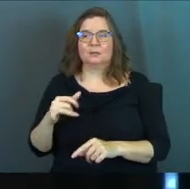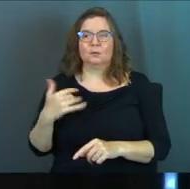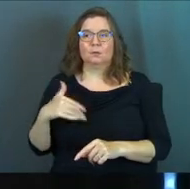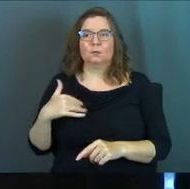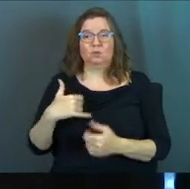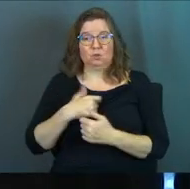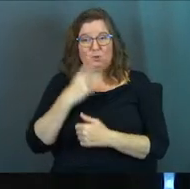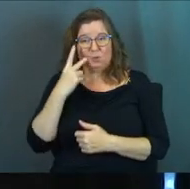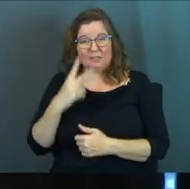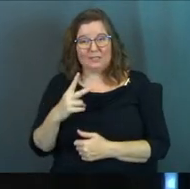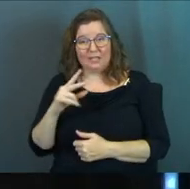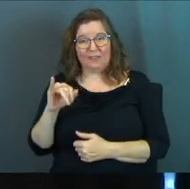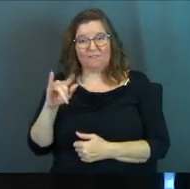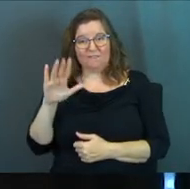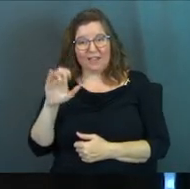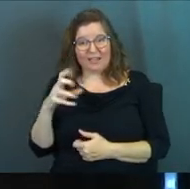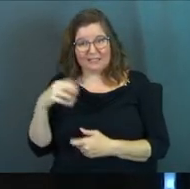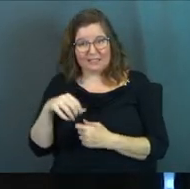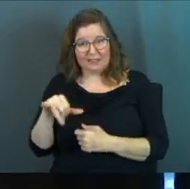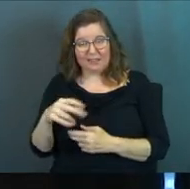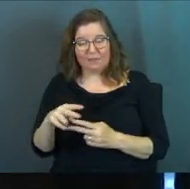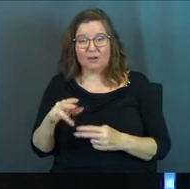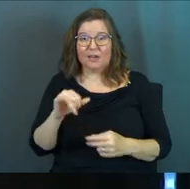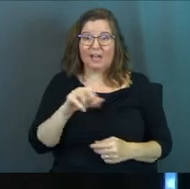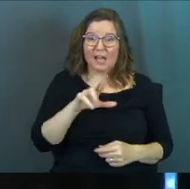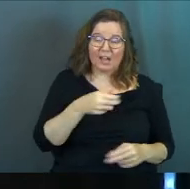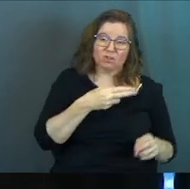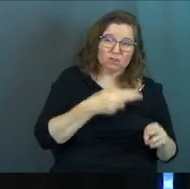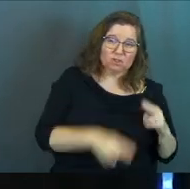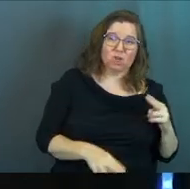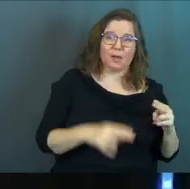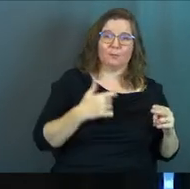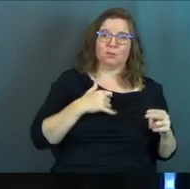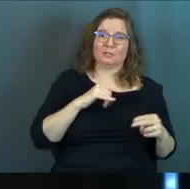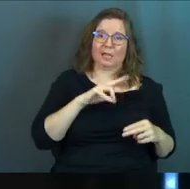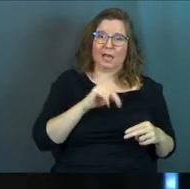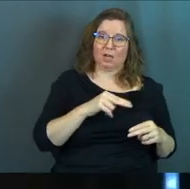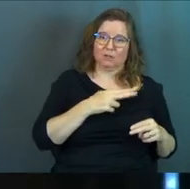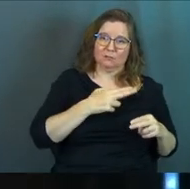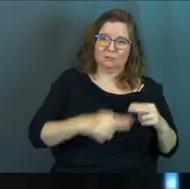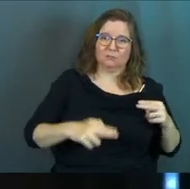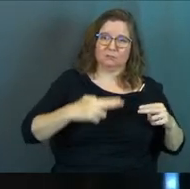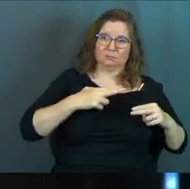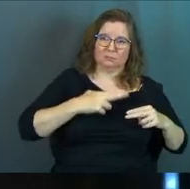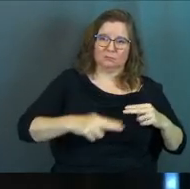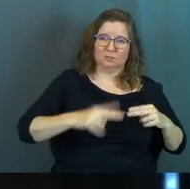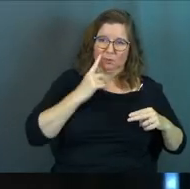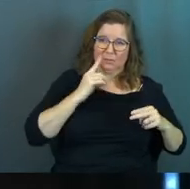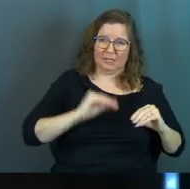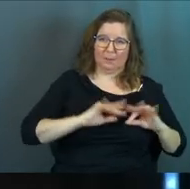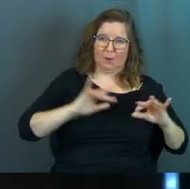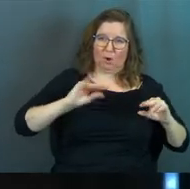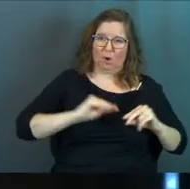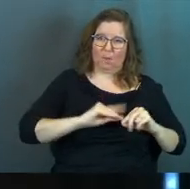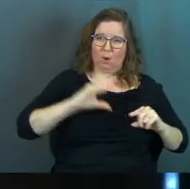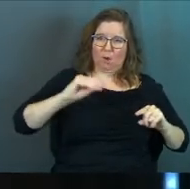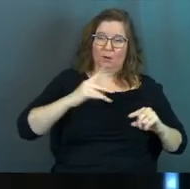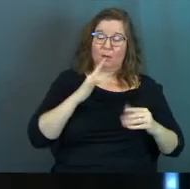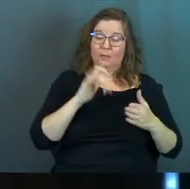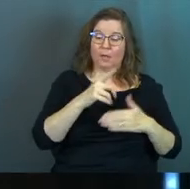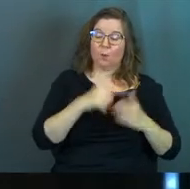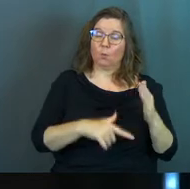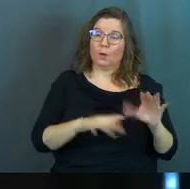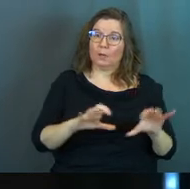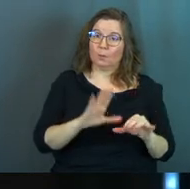verse. Do you see the violence in it? As iron sharpens iron. Do you see the sparks? Because